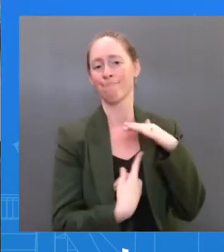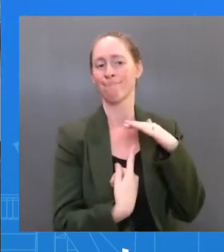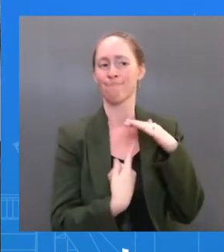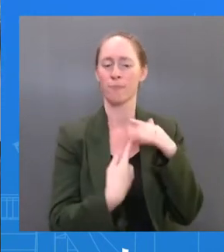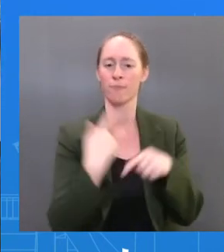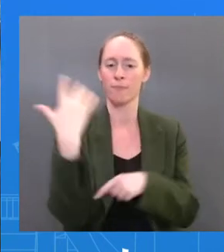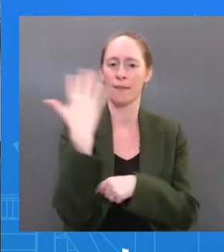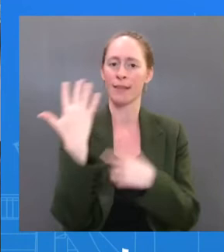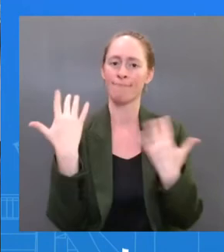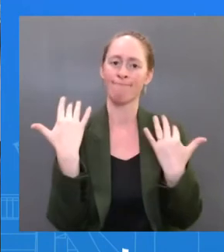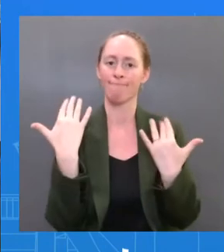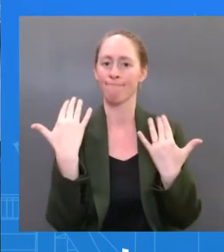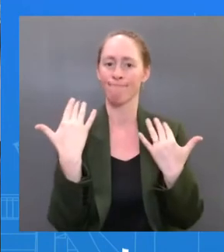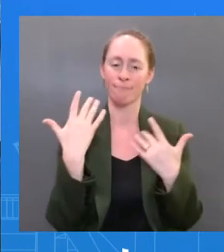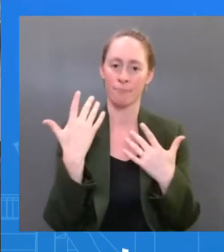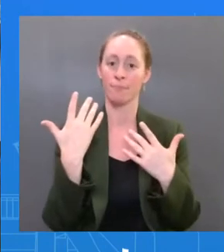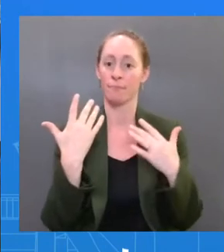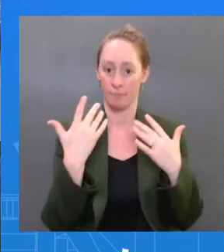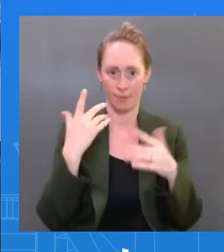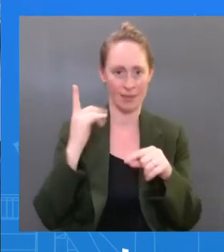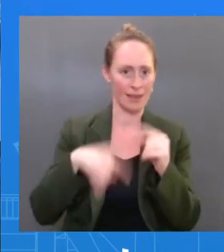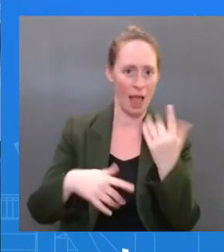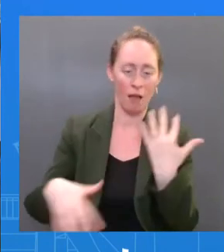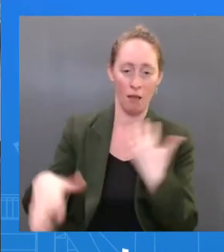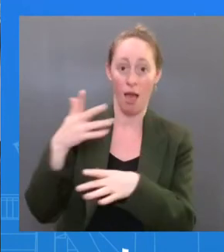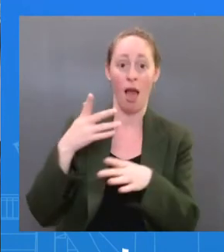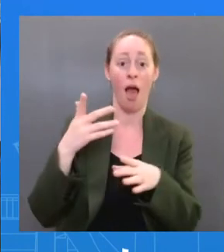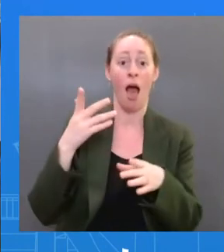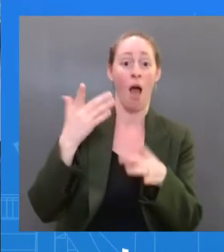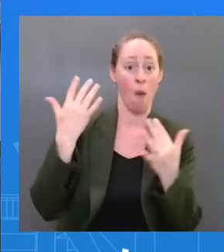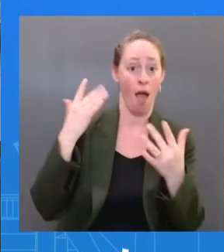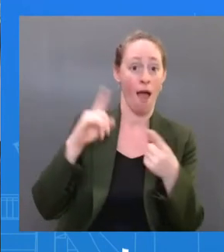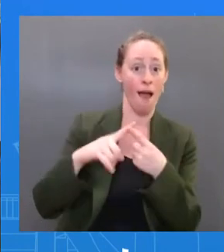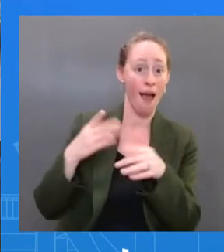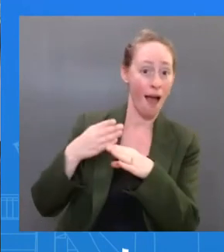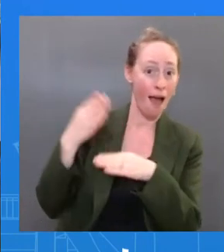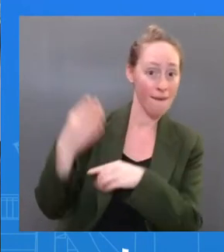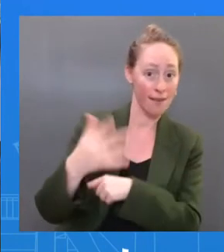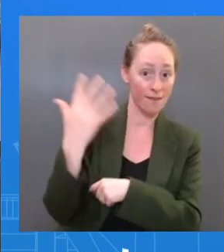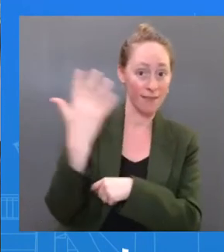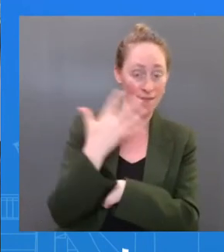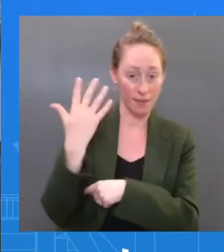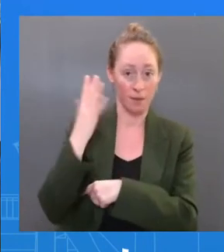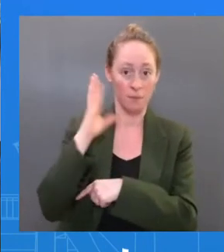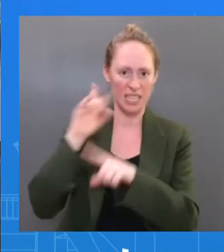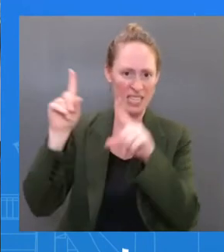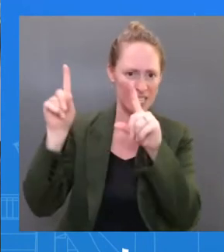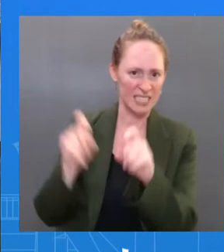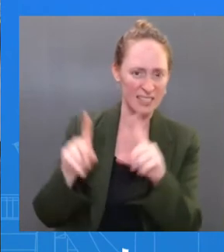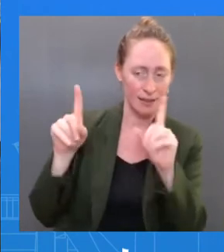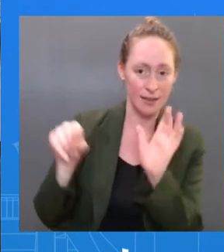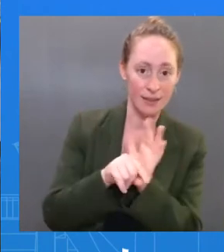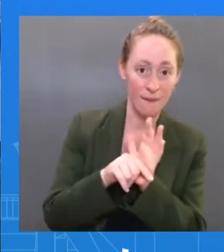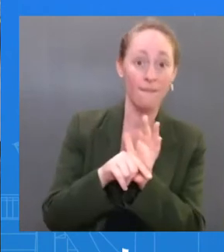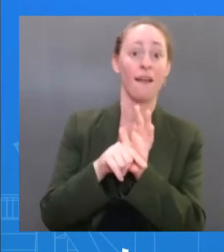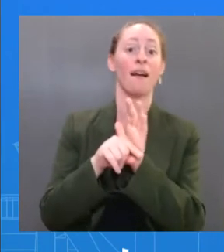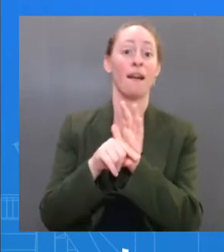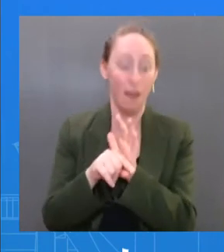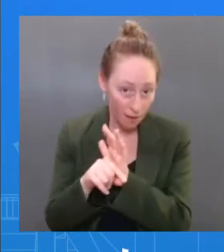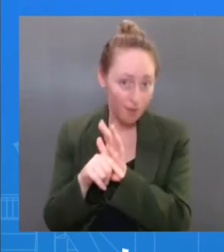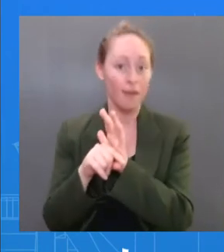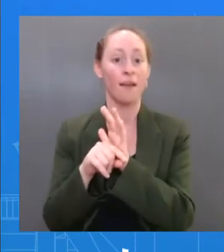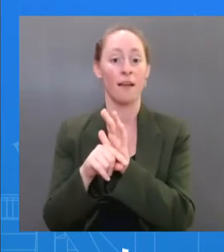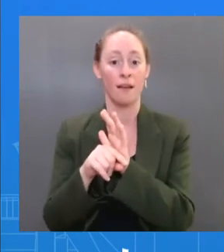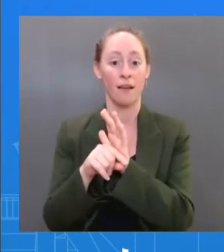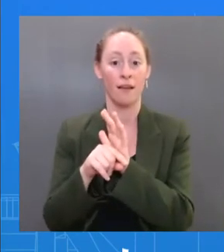when he tests negative. But I just want the connective tissue here. If he tests negative on that fifth day, would he resume his schedule as normal? Yeah. So the CDC's